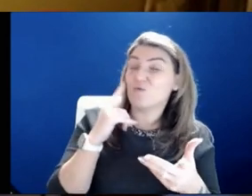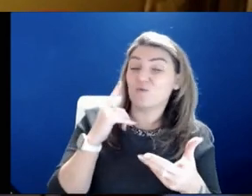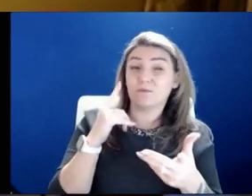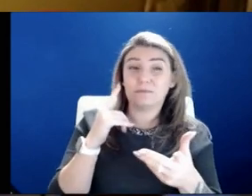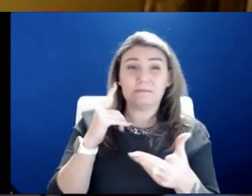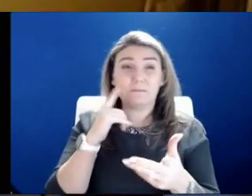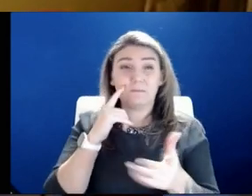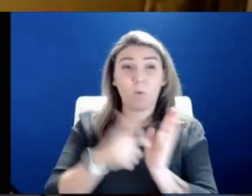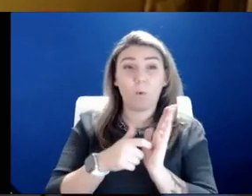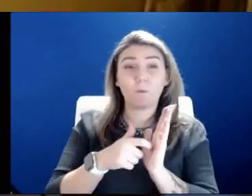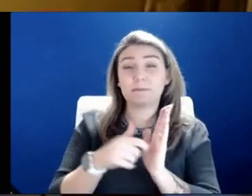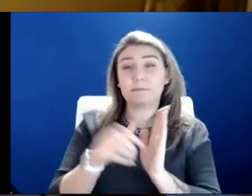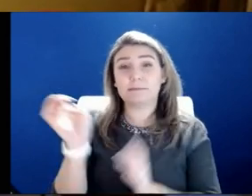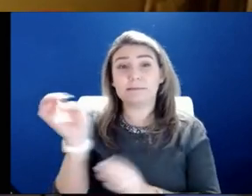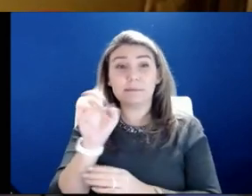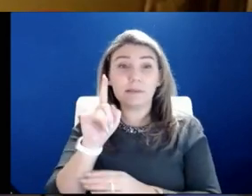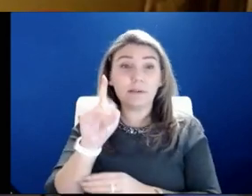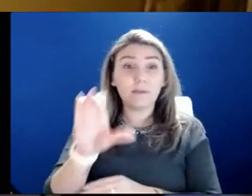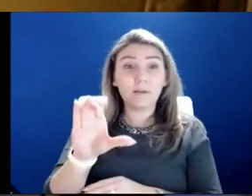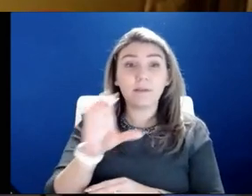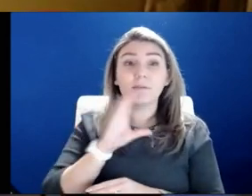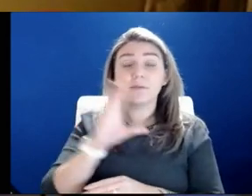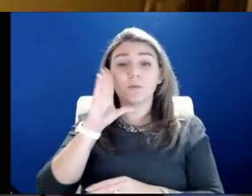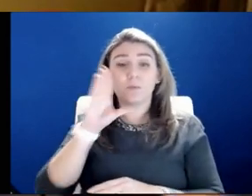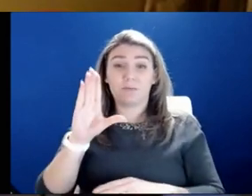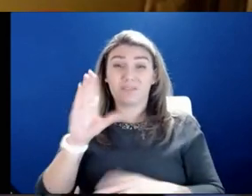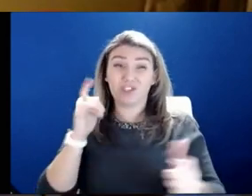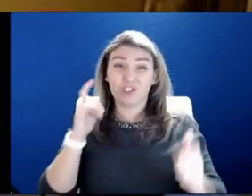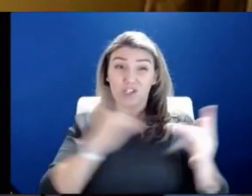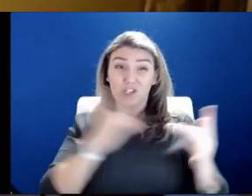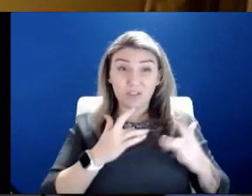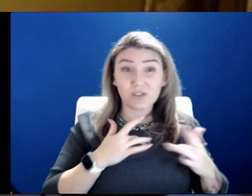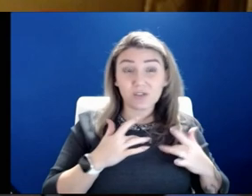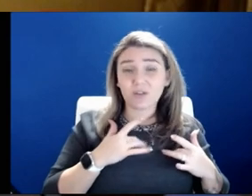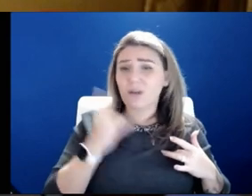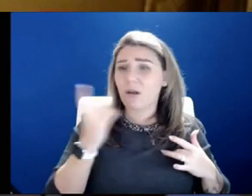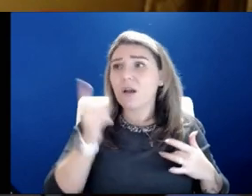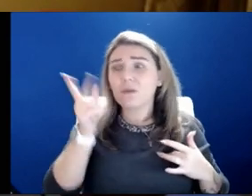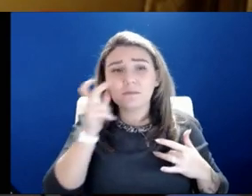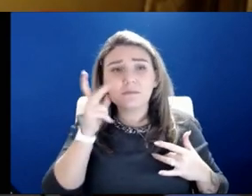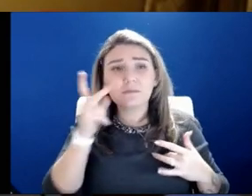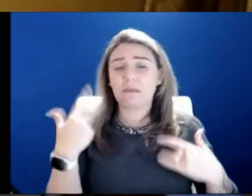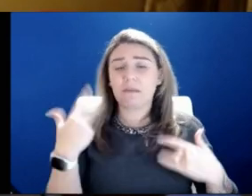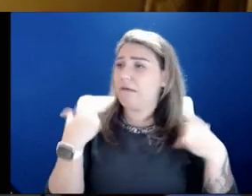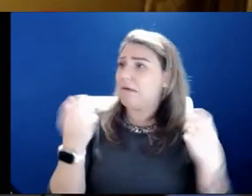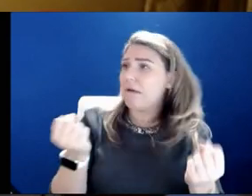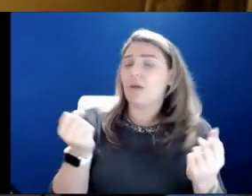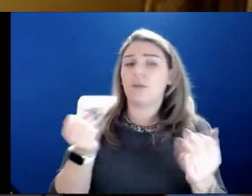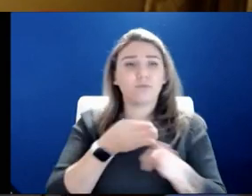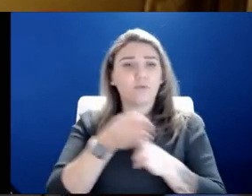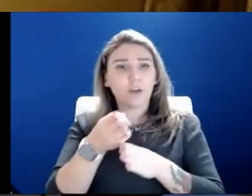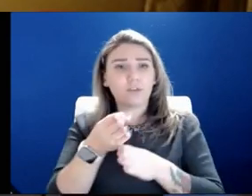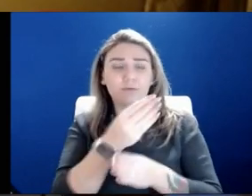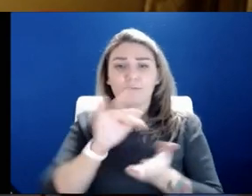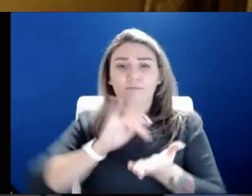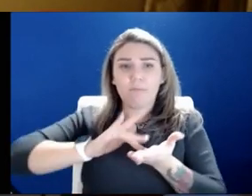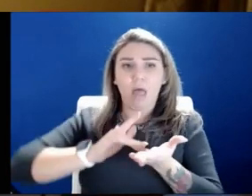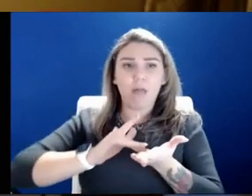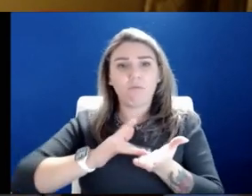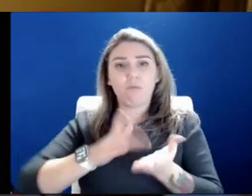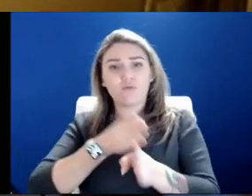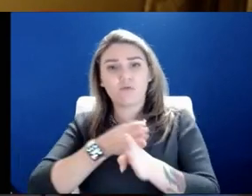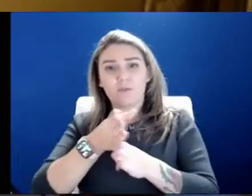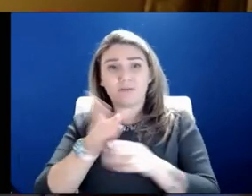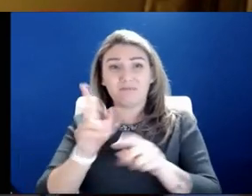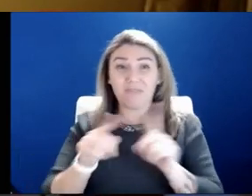I think that there will continue to be a significant concern. We'll always listen to health professionals or medical professionals and others. But I am